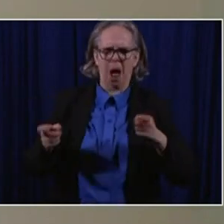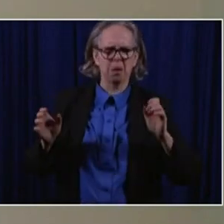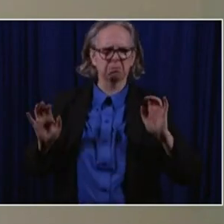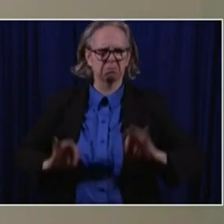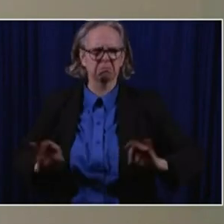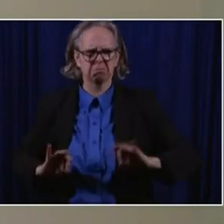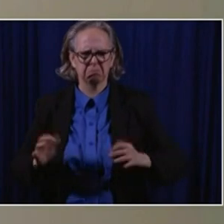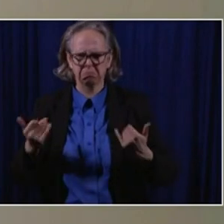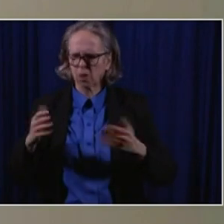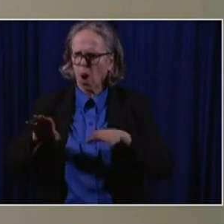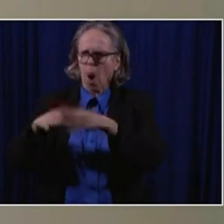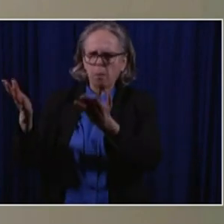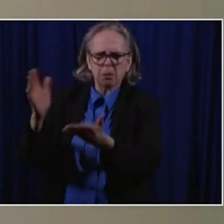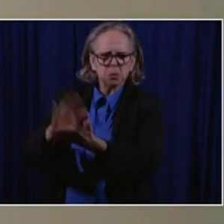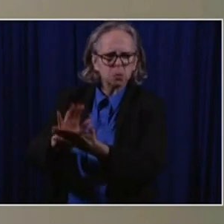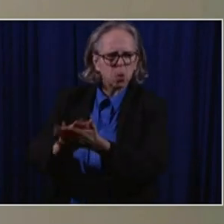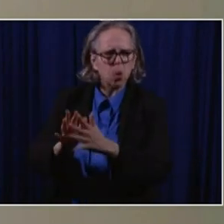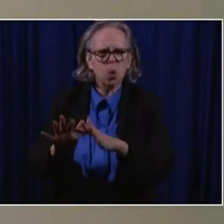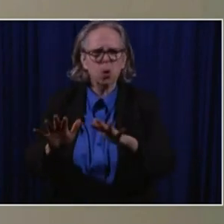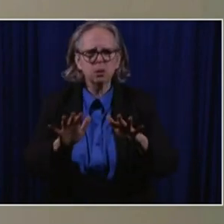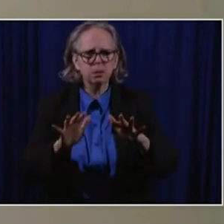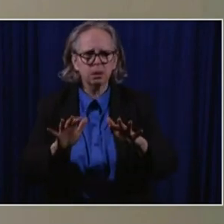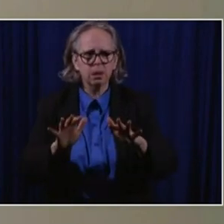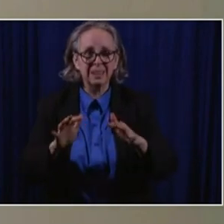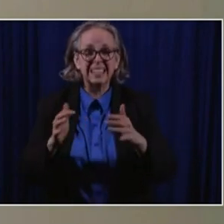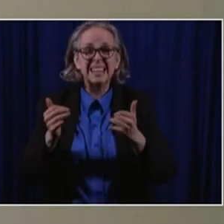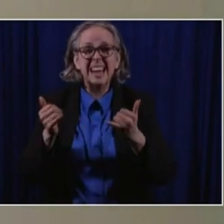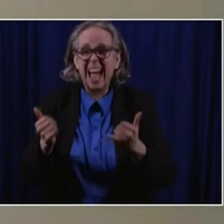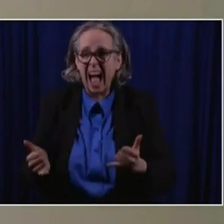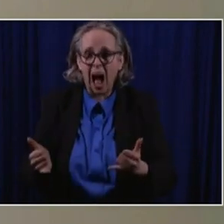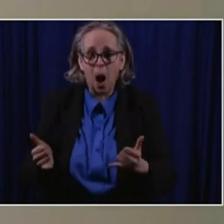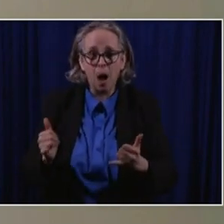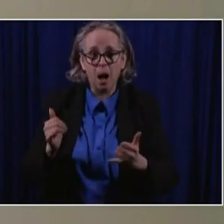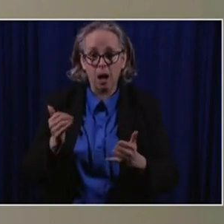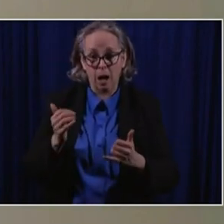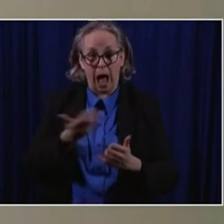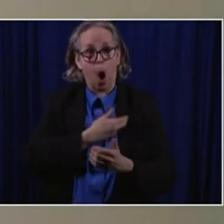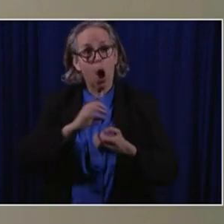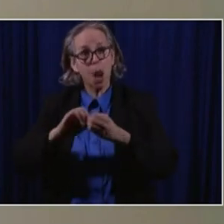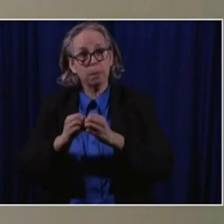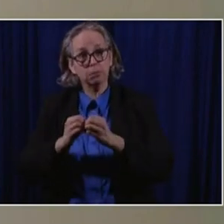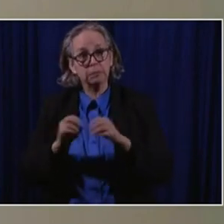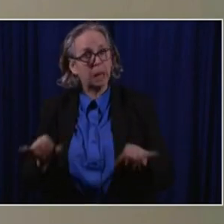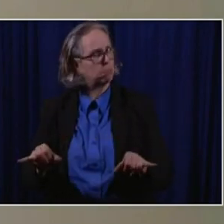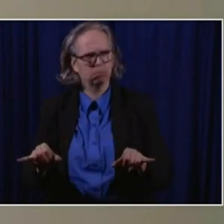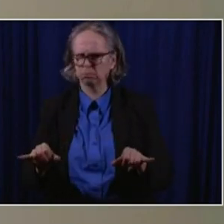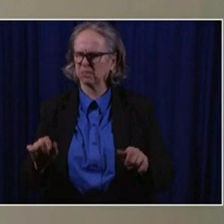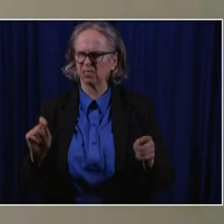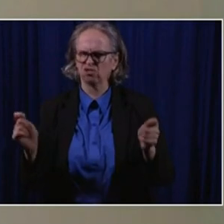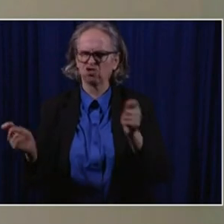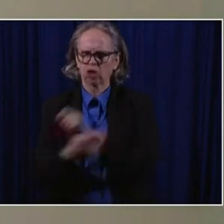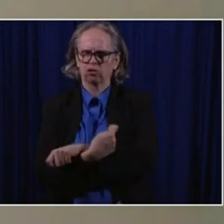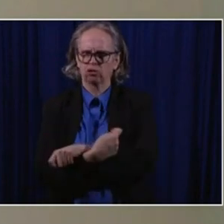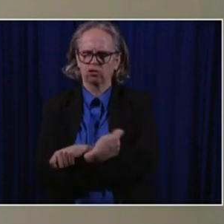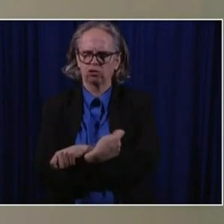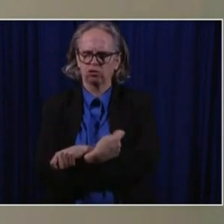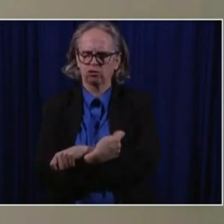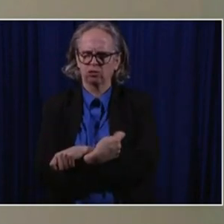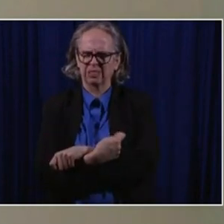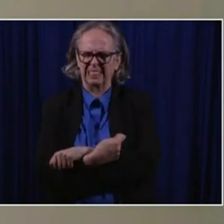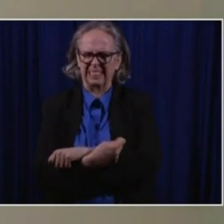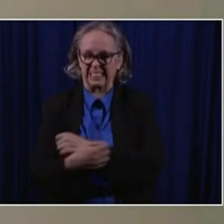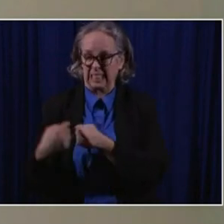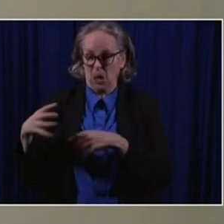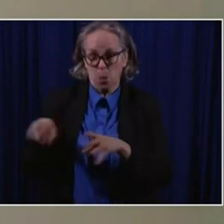but my theme now is that things are different. Okay. So in the past two weeks, we have